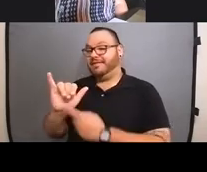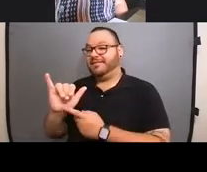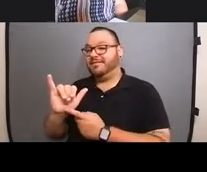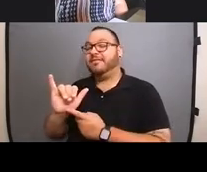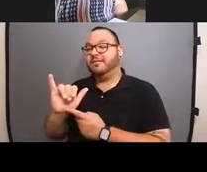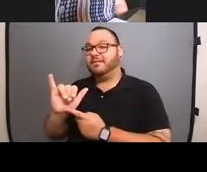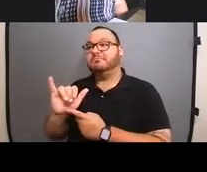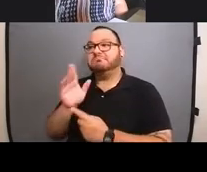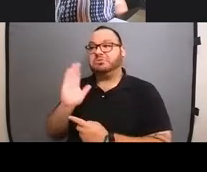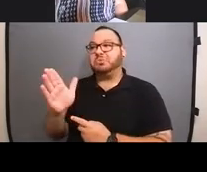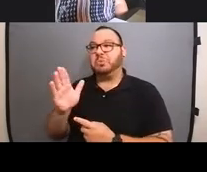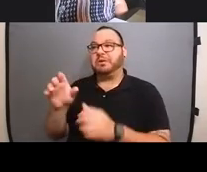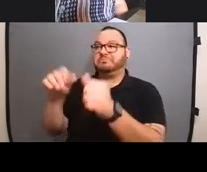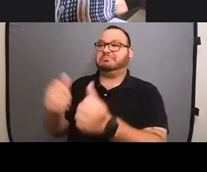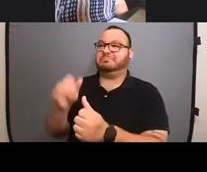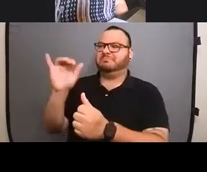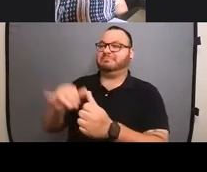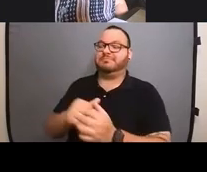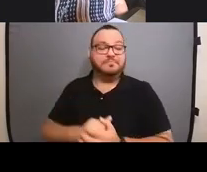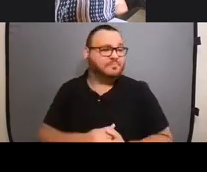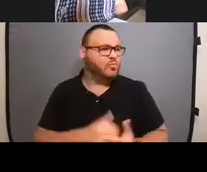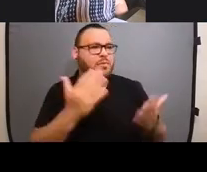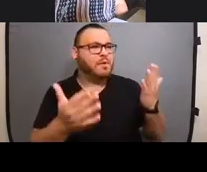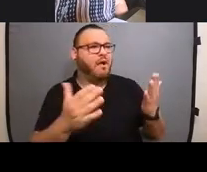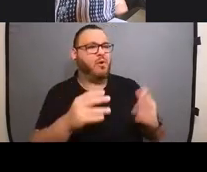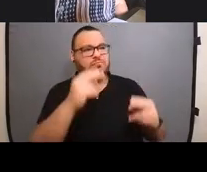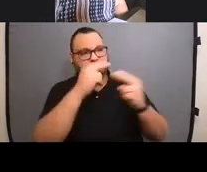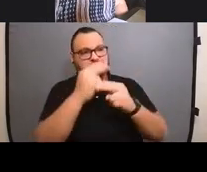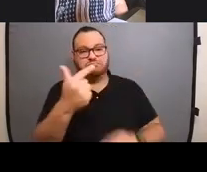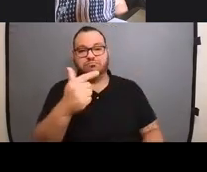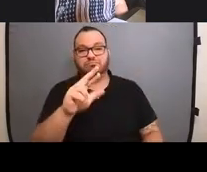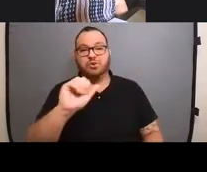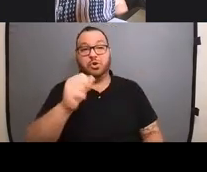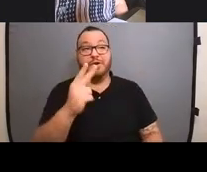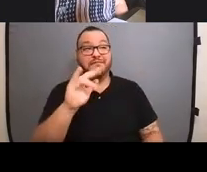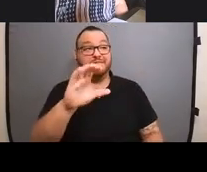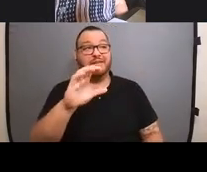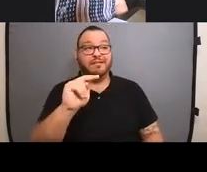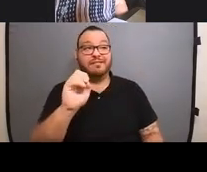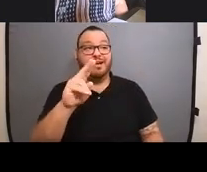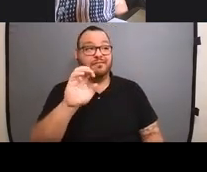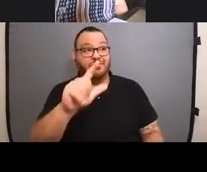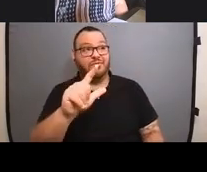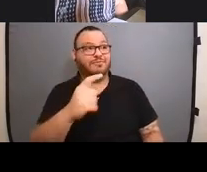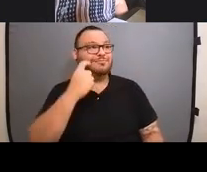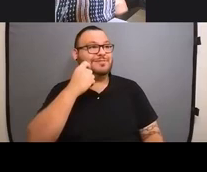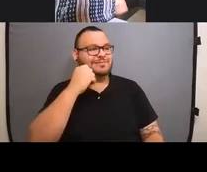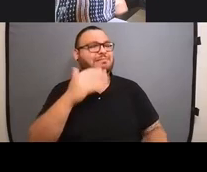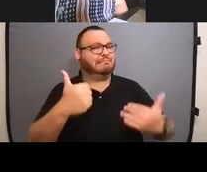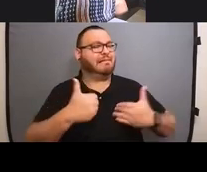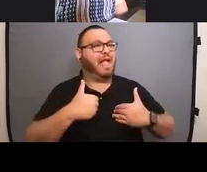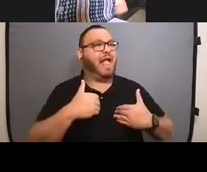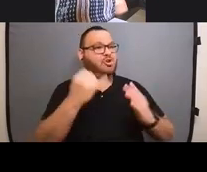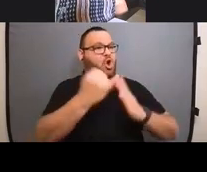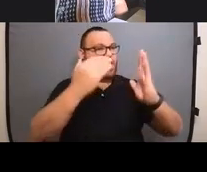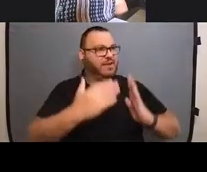What about, um, what about graphic novel work? We recently had Philip Berrigan and Mason Arrigo on the show and they did